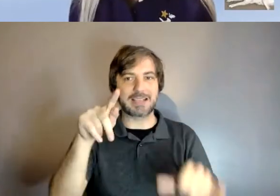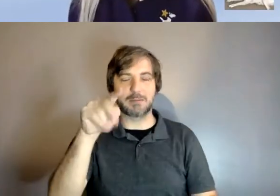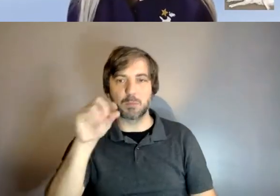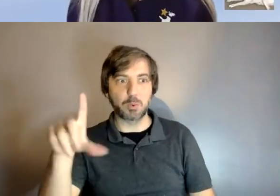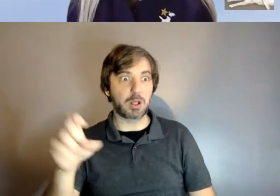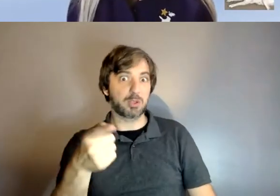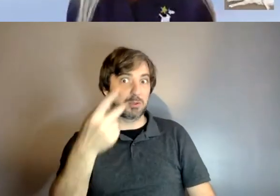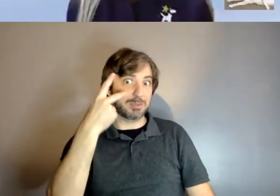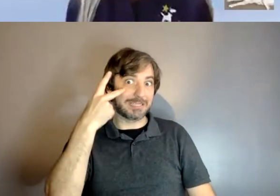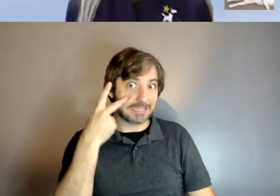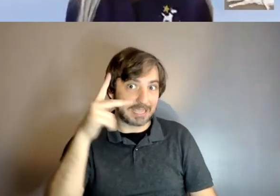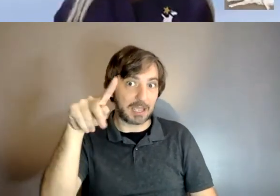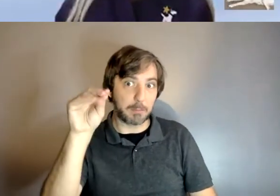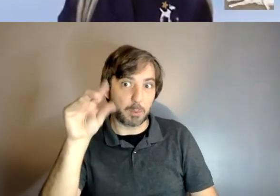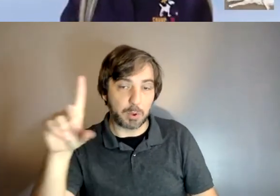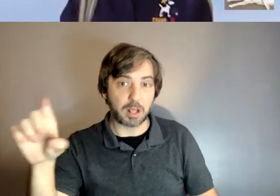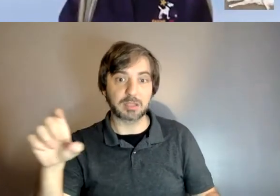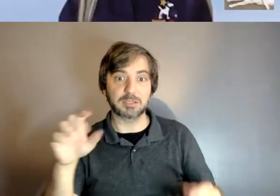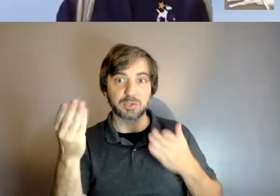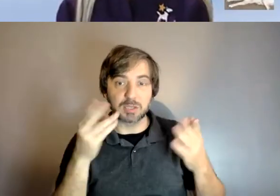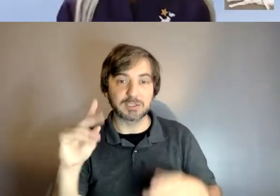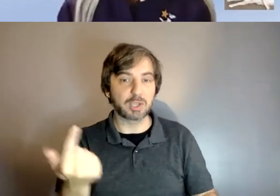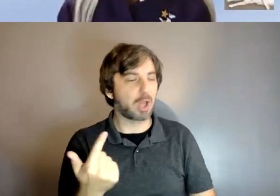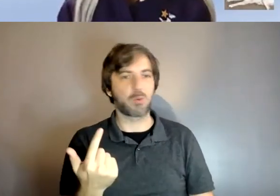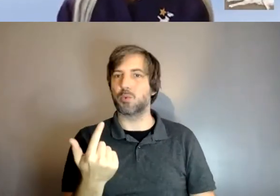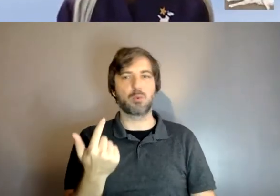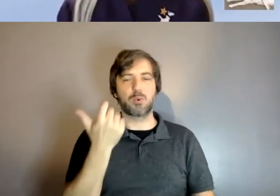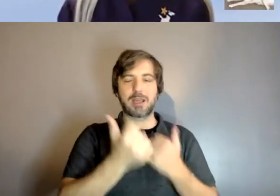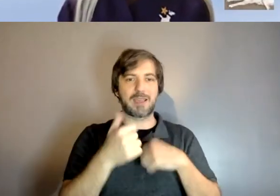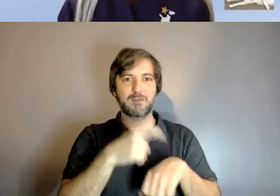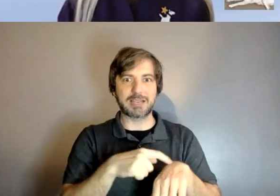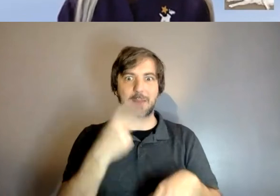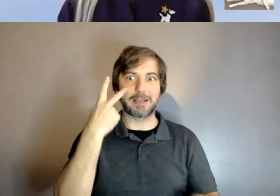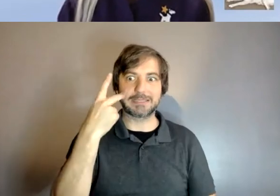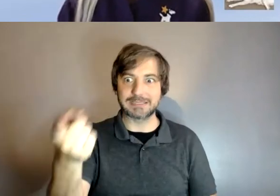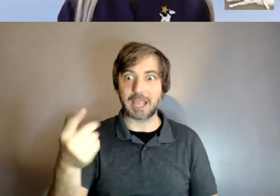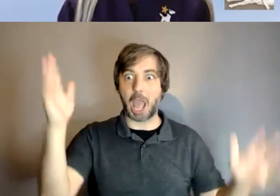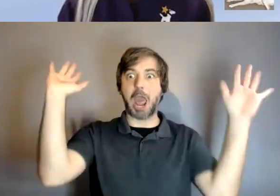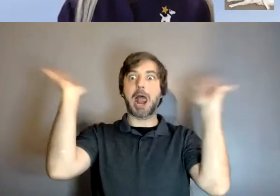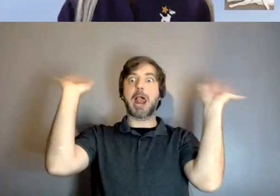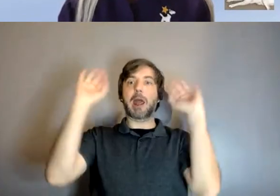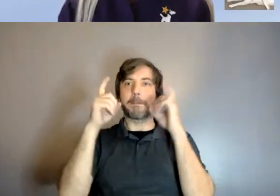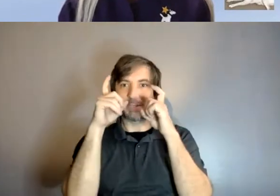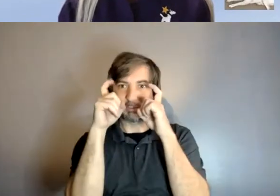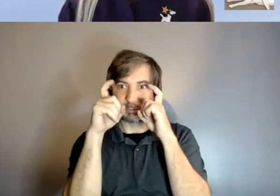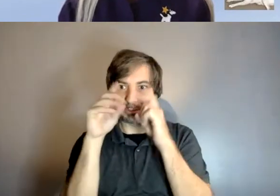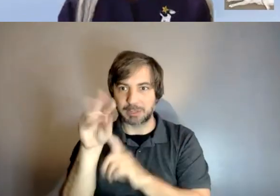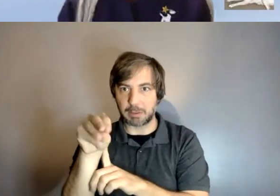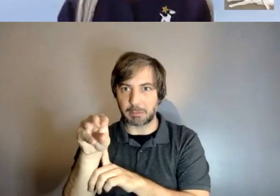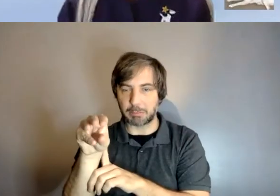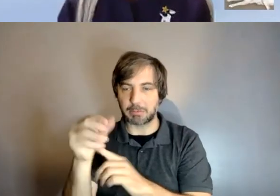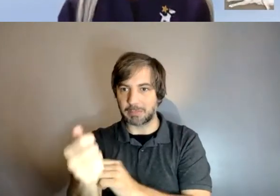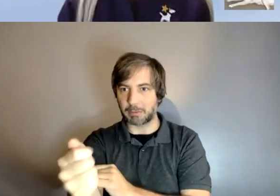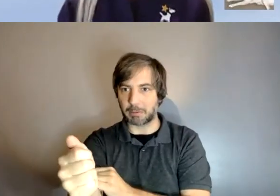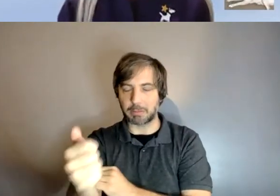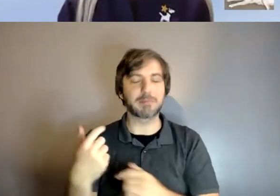service dog it i don't know every time i see one i am taking pictures and going crazy because it's just something you